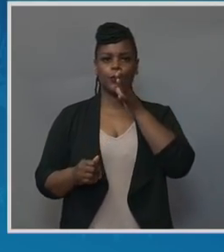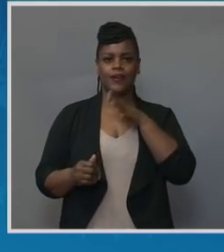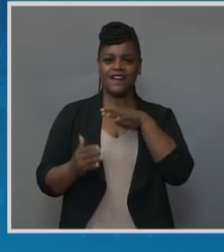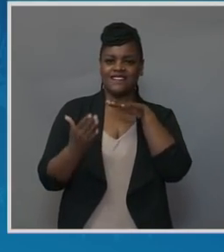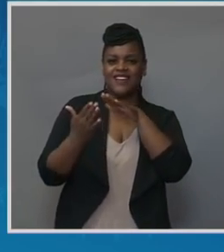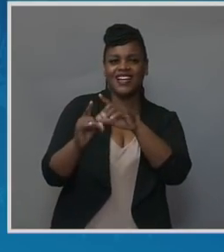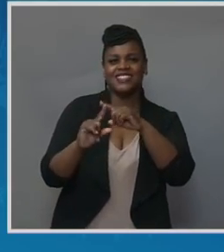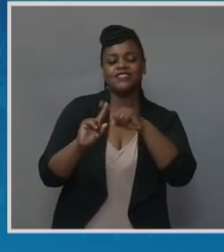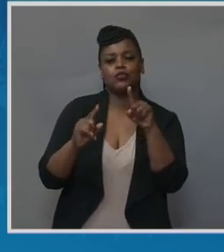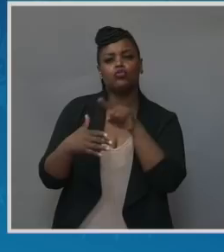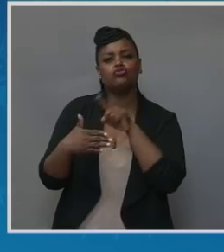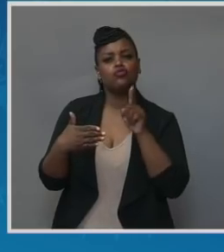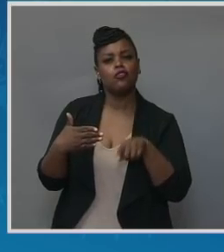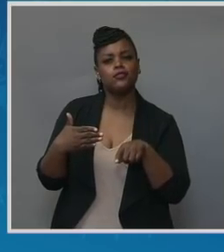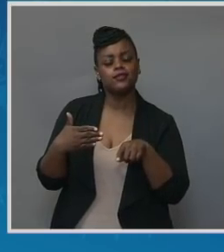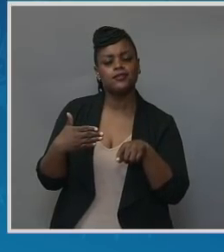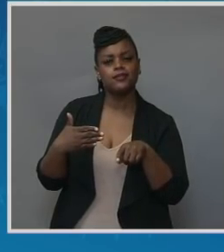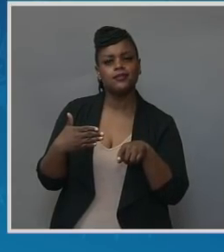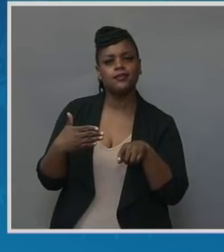childbirth.